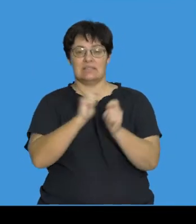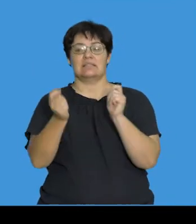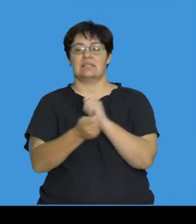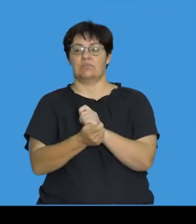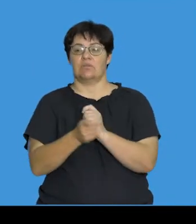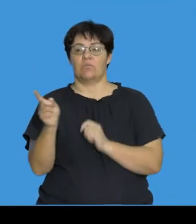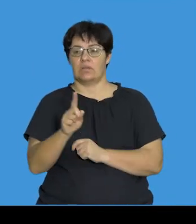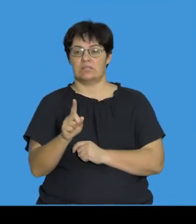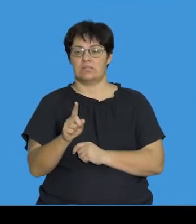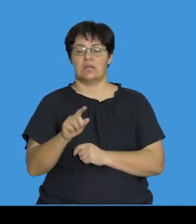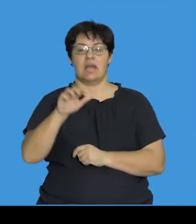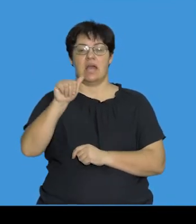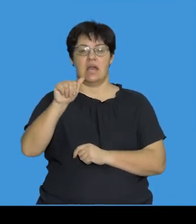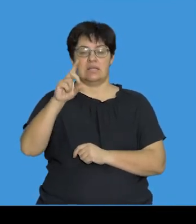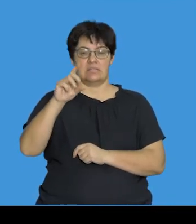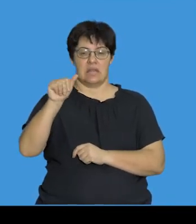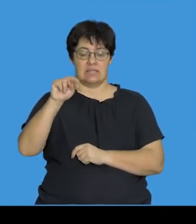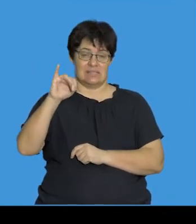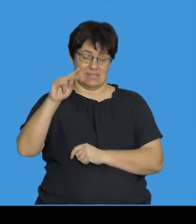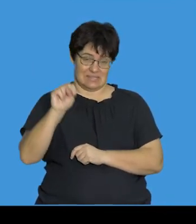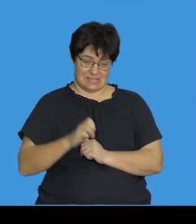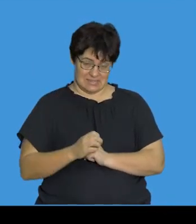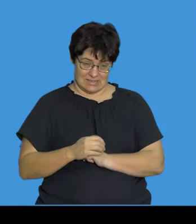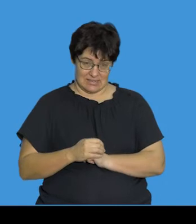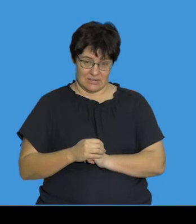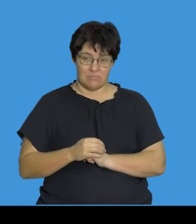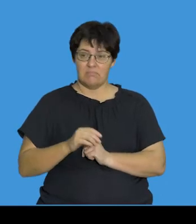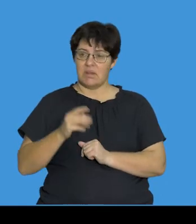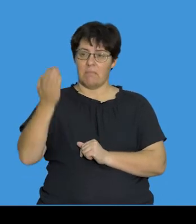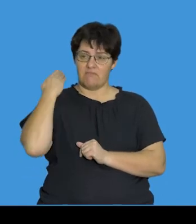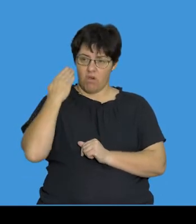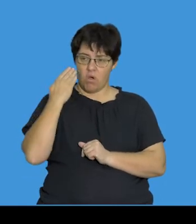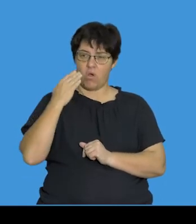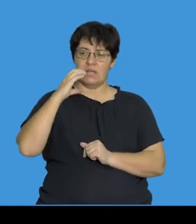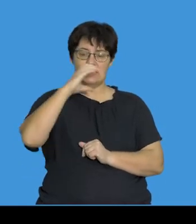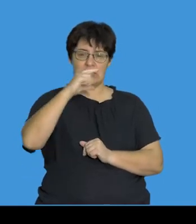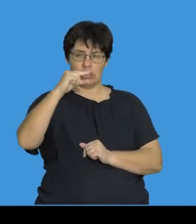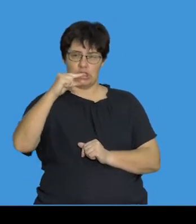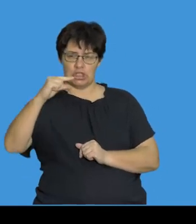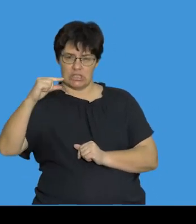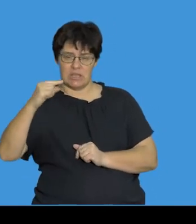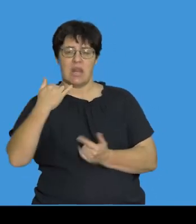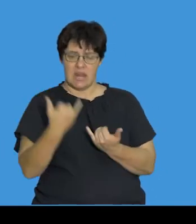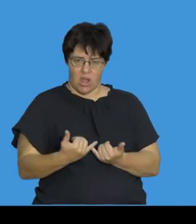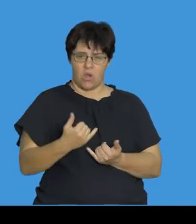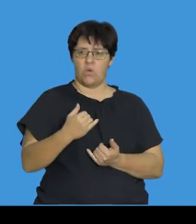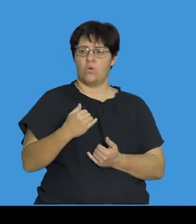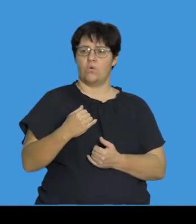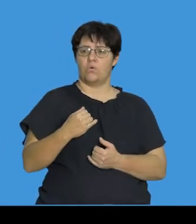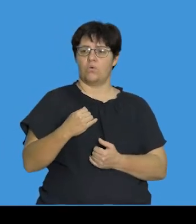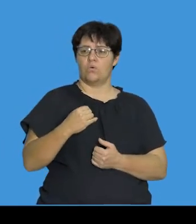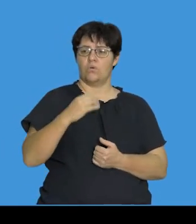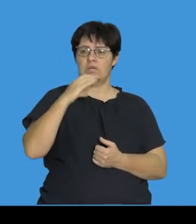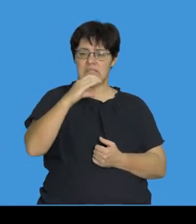been substituted for an adenine. So here is a substitution that has occurred. So what does this